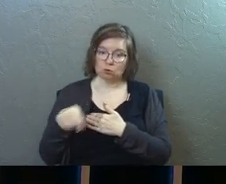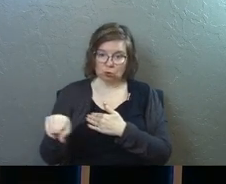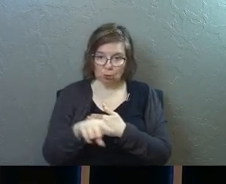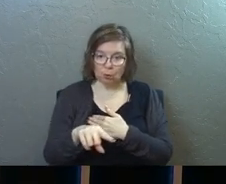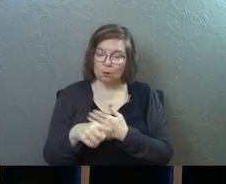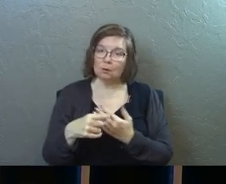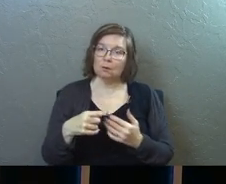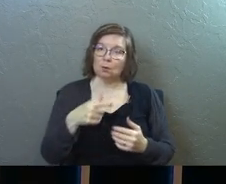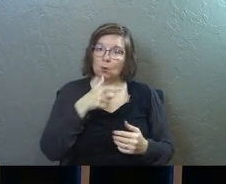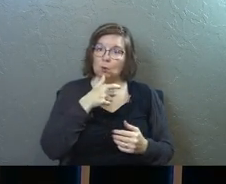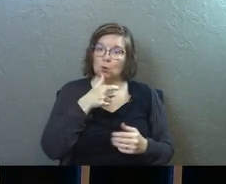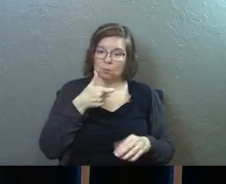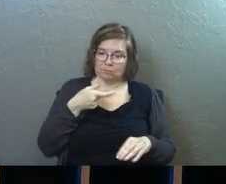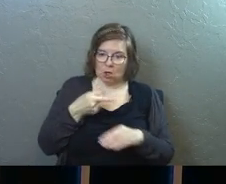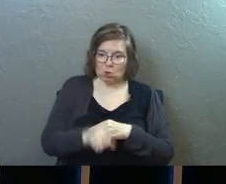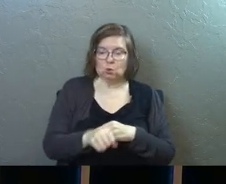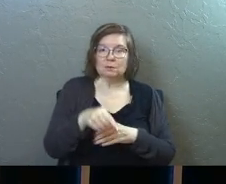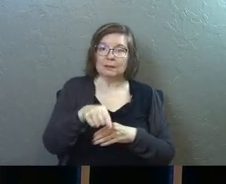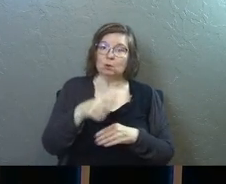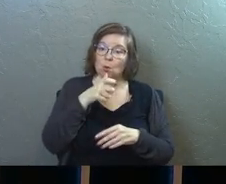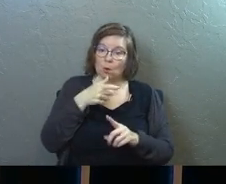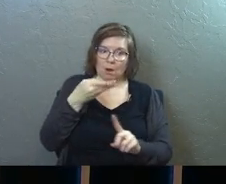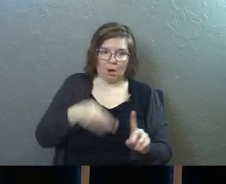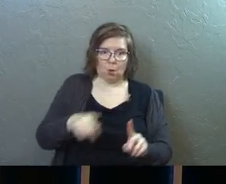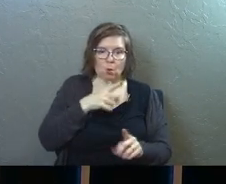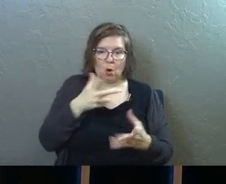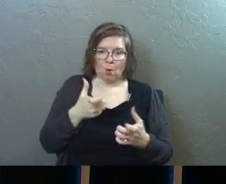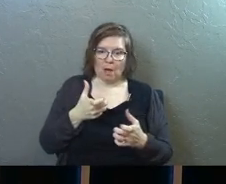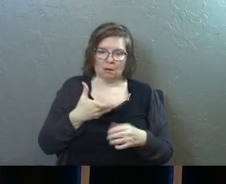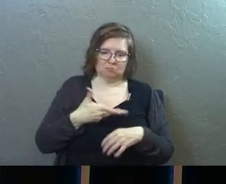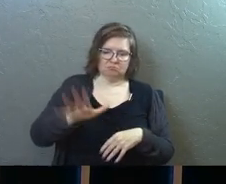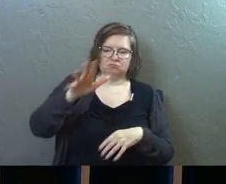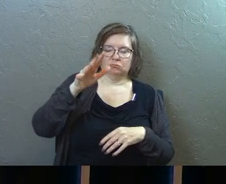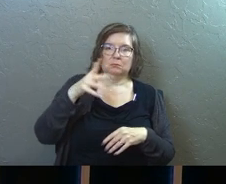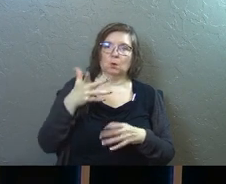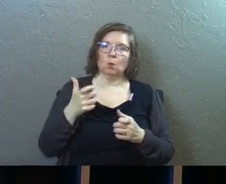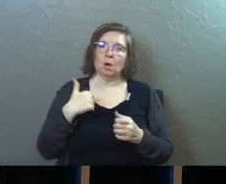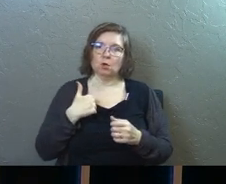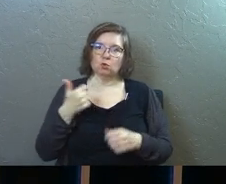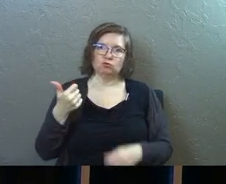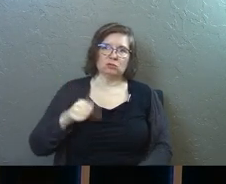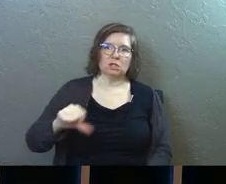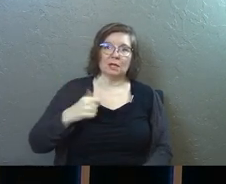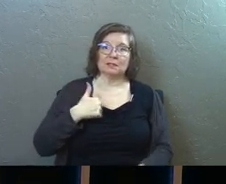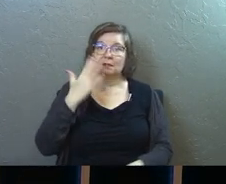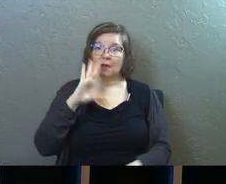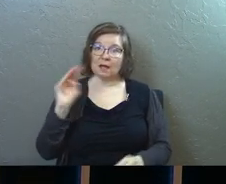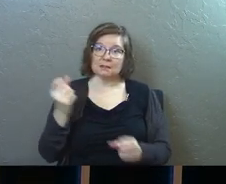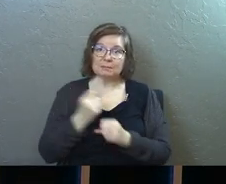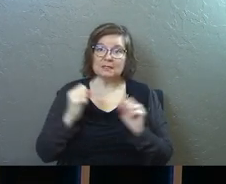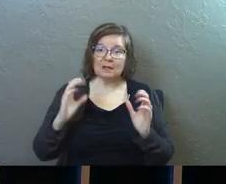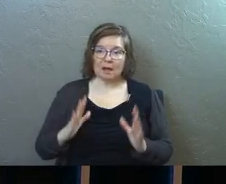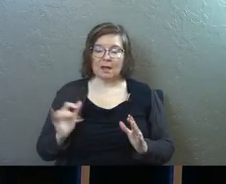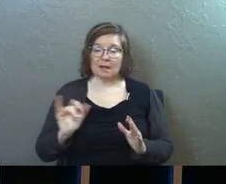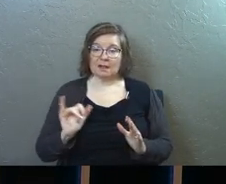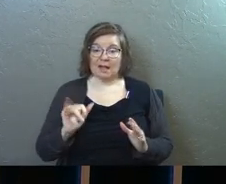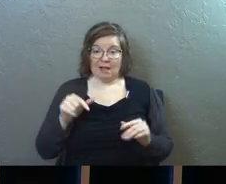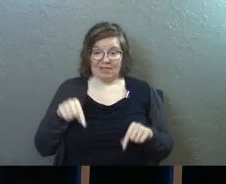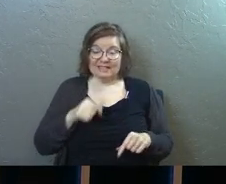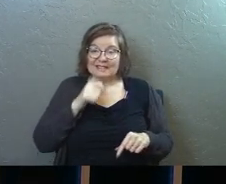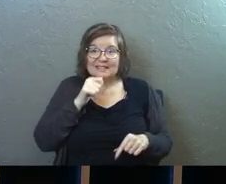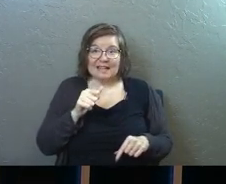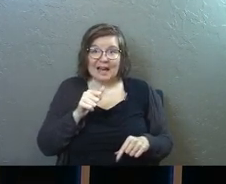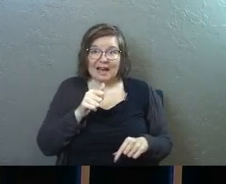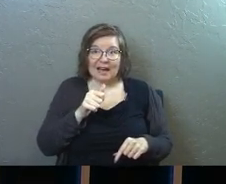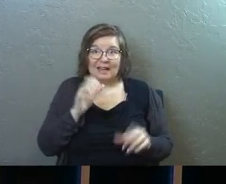You're the ones who accused him. You're the ones who wanted to be rid of him. You're the ones who rejected God's Messiah. And it's just like, this